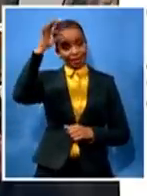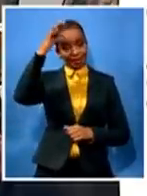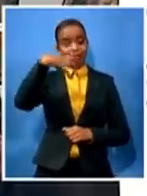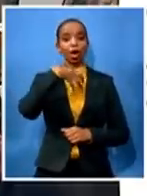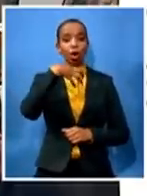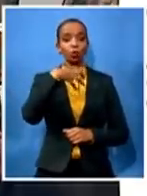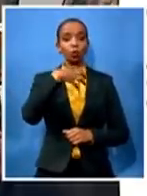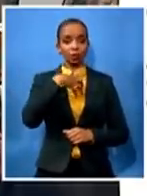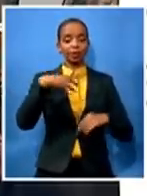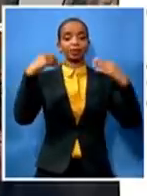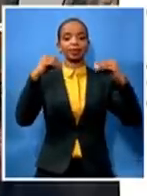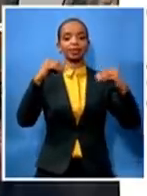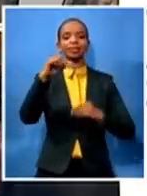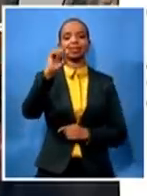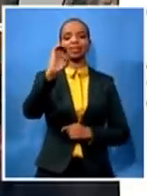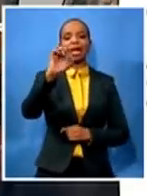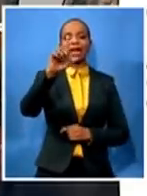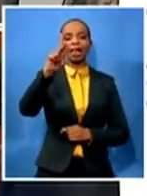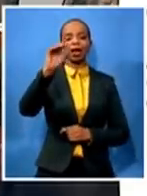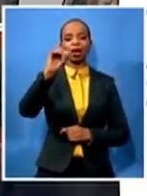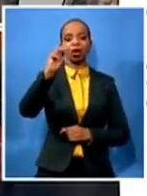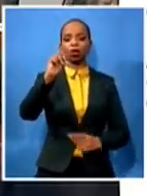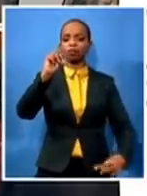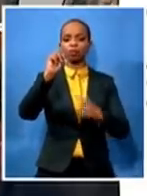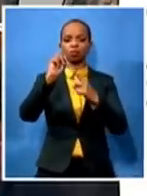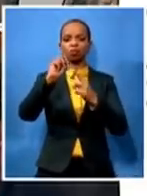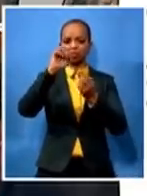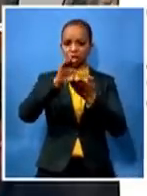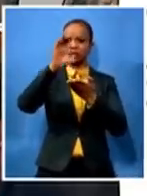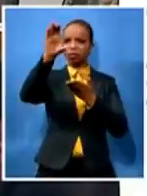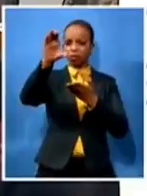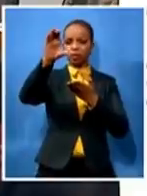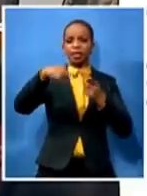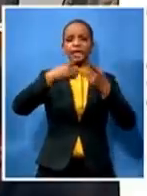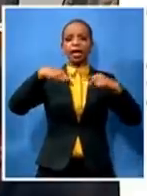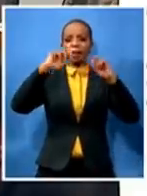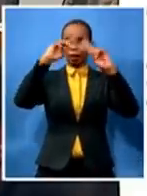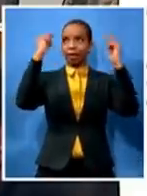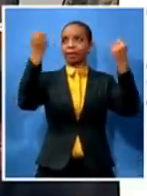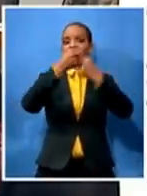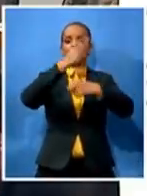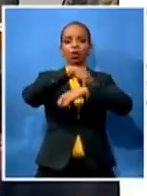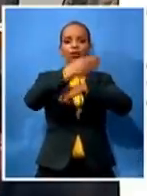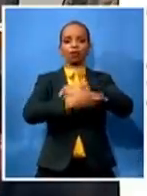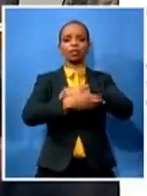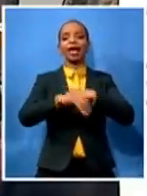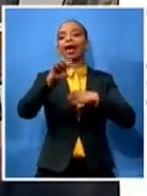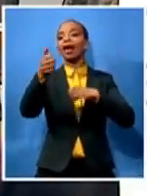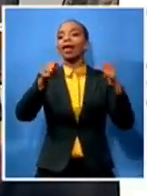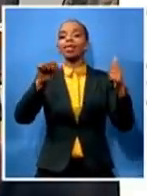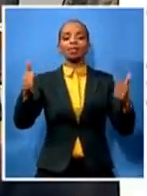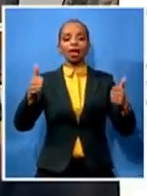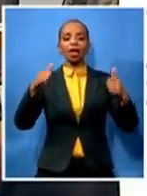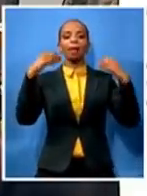who sponsored our national conference and many other businesses that are included here and this has been